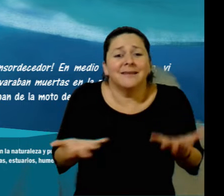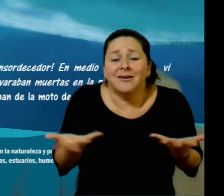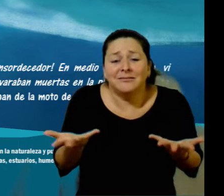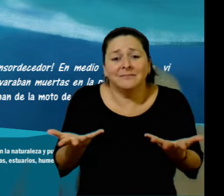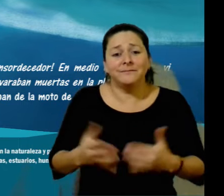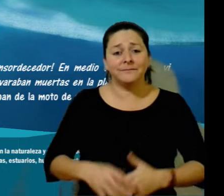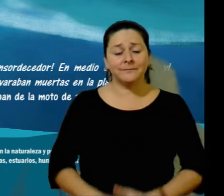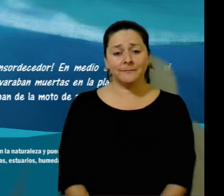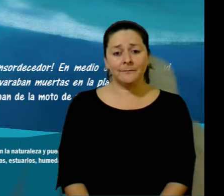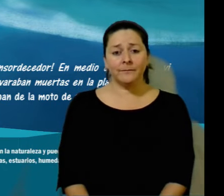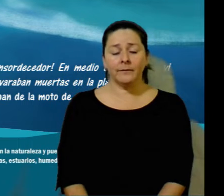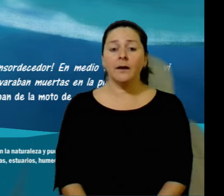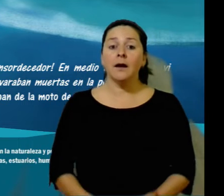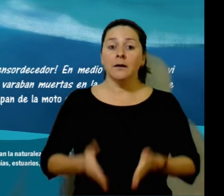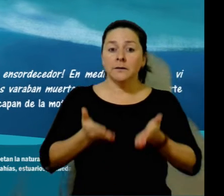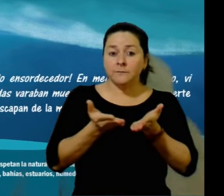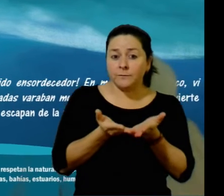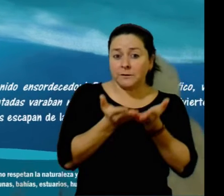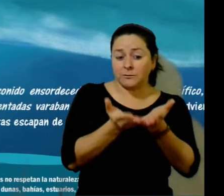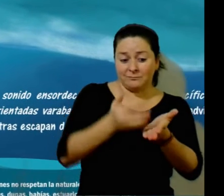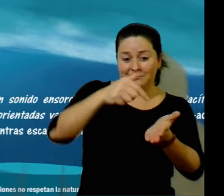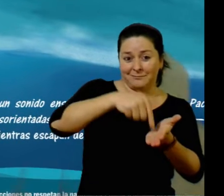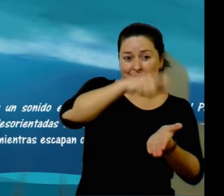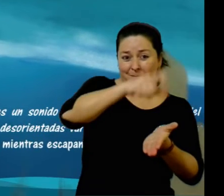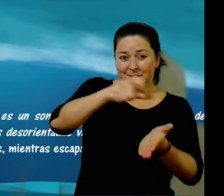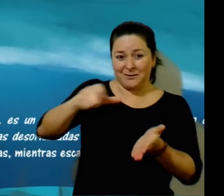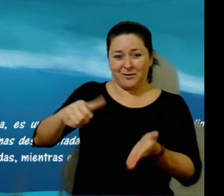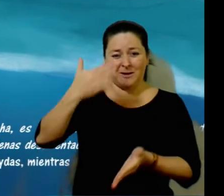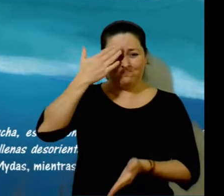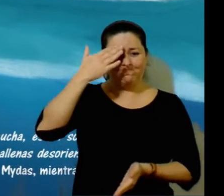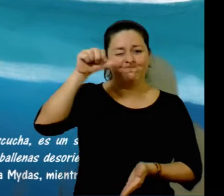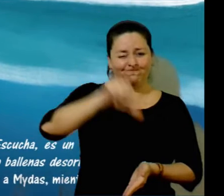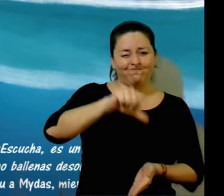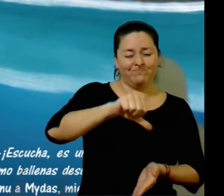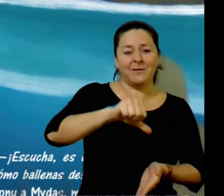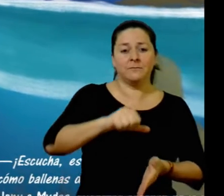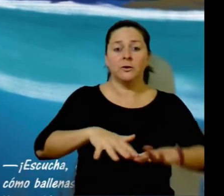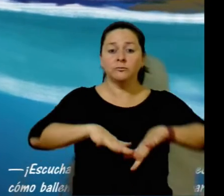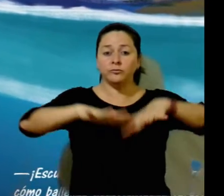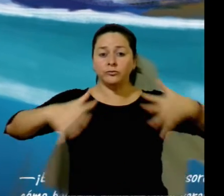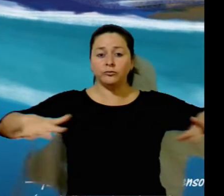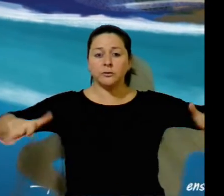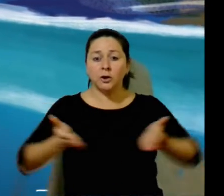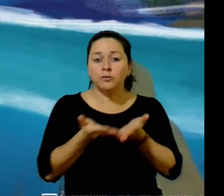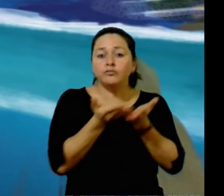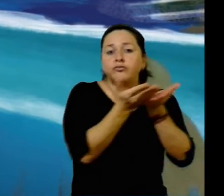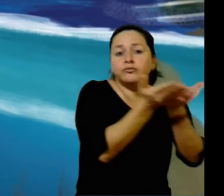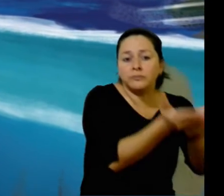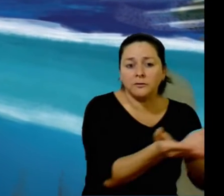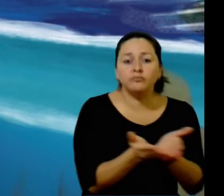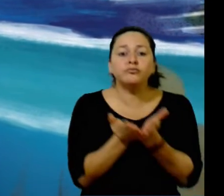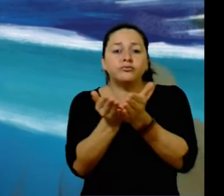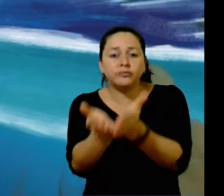I've seen humans doing very bad things. For example, one of my favorite beaches in the Pacific was covered in cement and turned into a